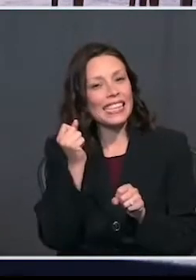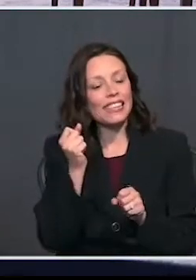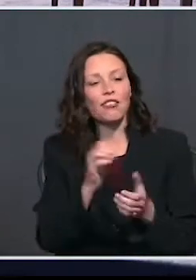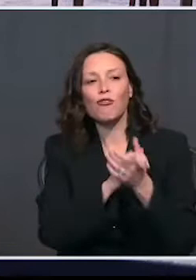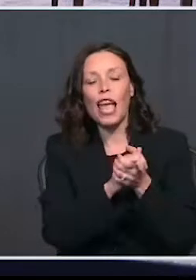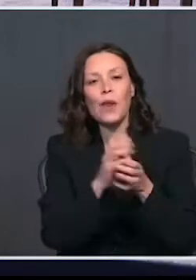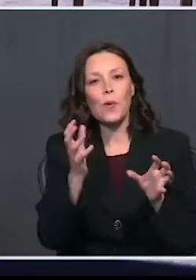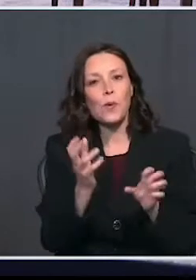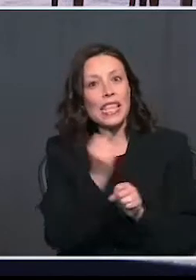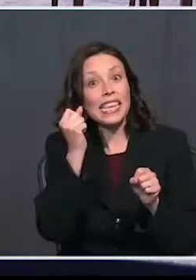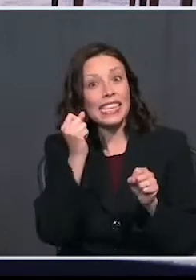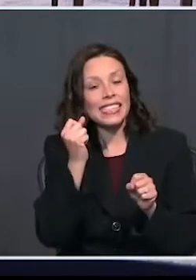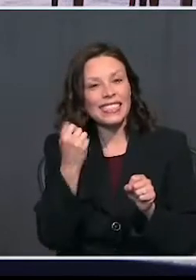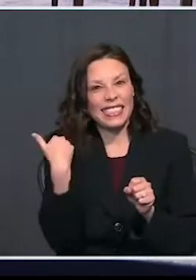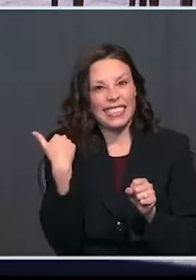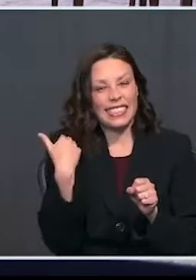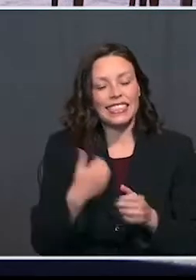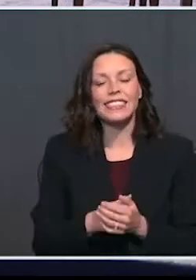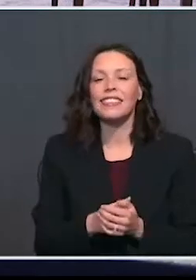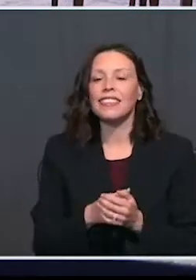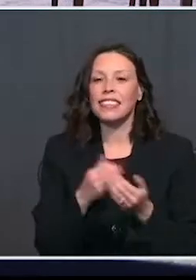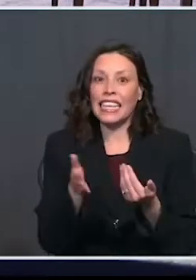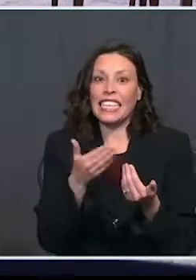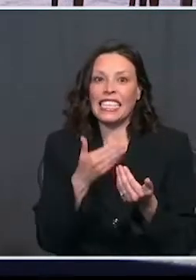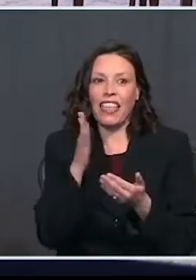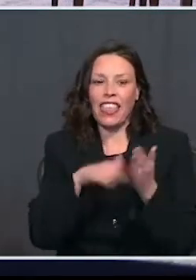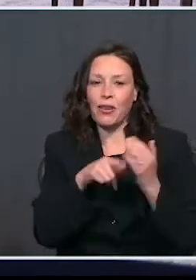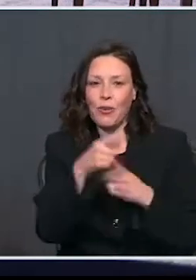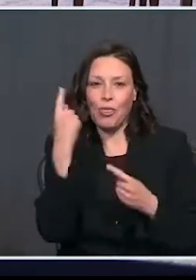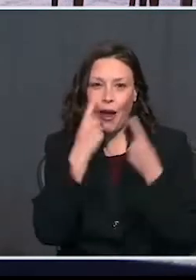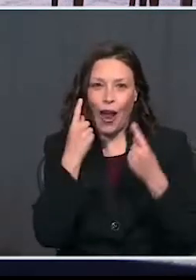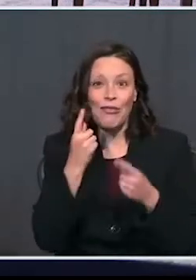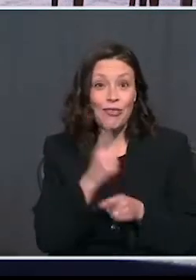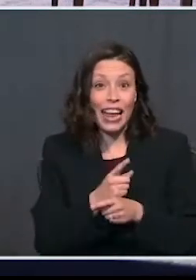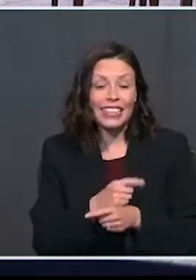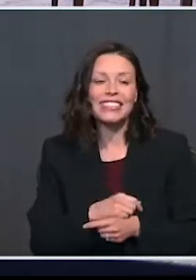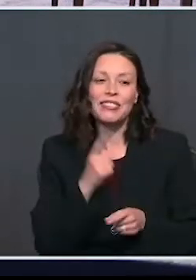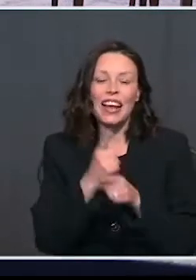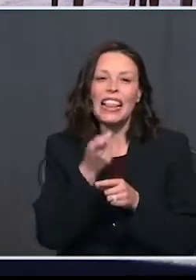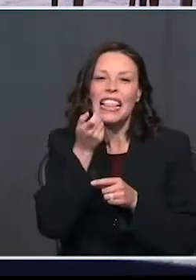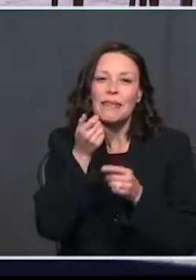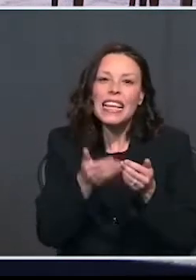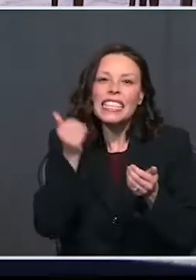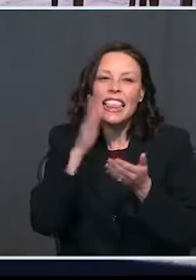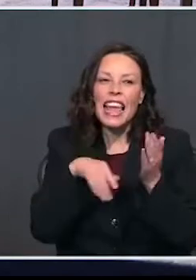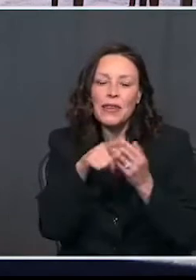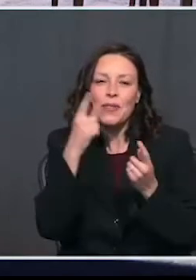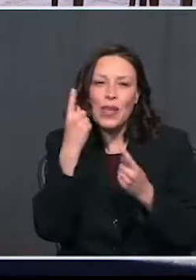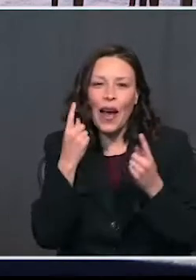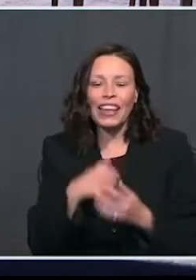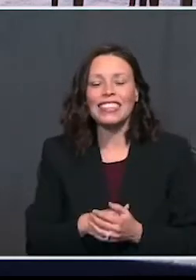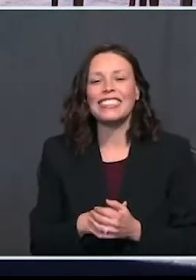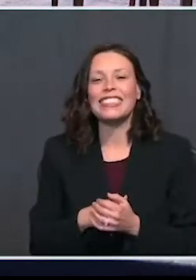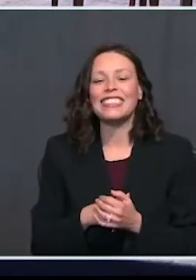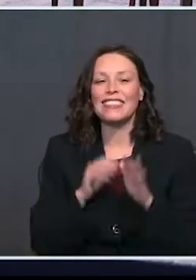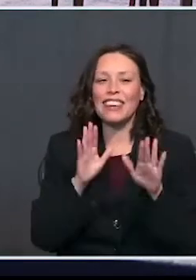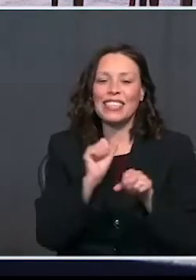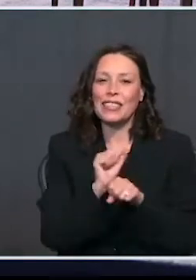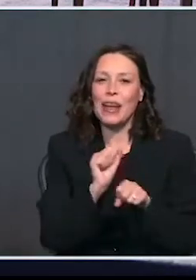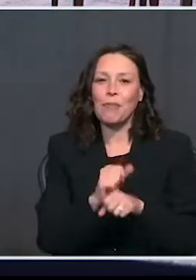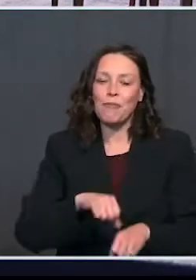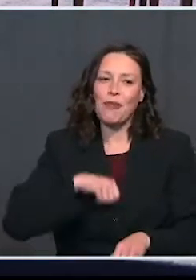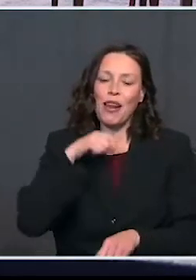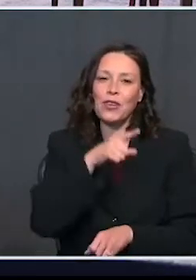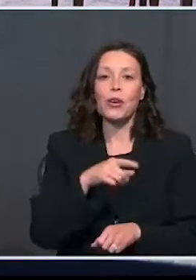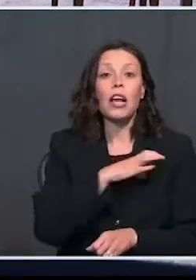Great win. That was easier than you thought. It turned out, right? It was a little easier than you thought. Great going. We're